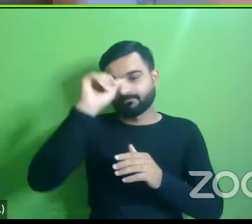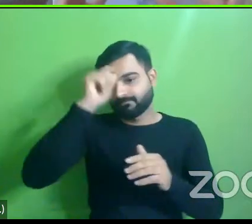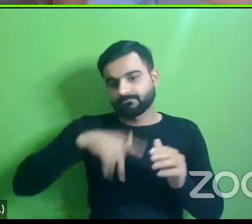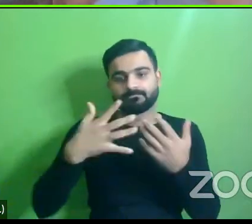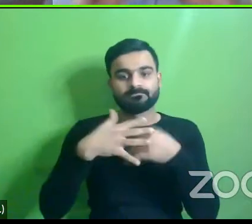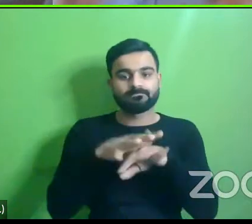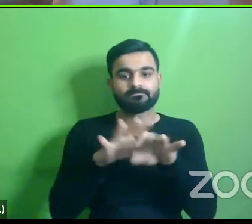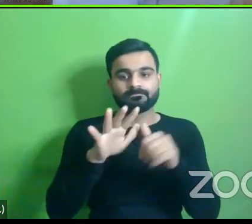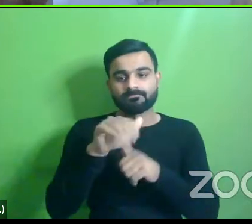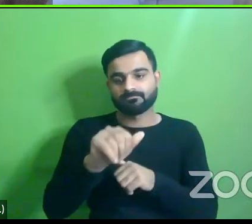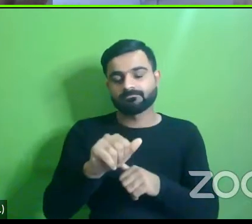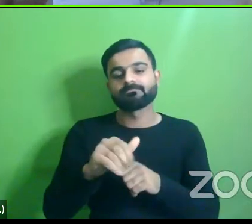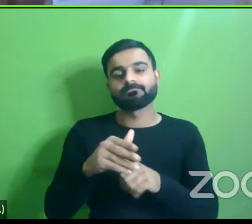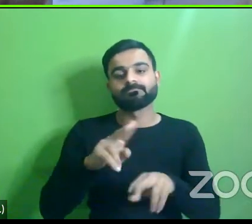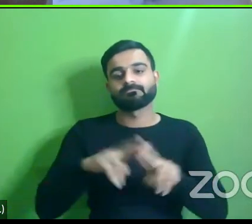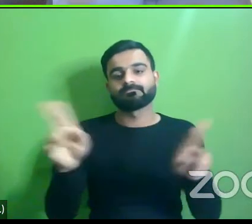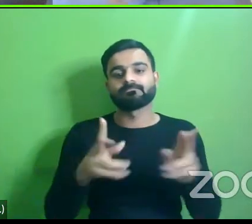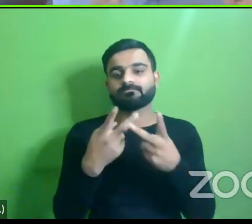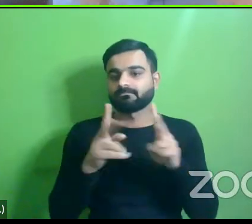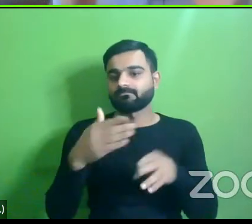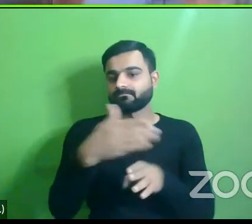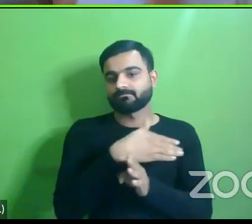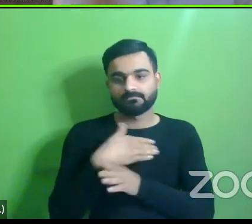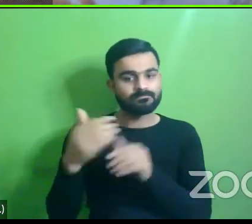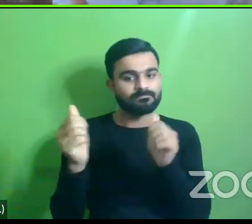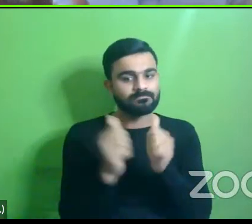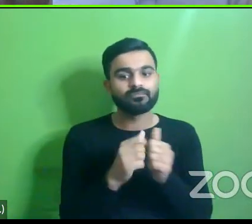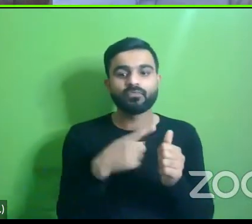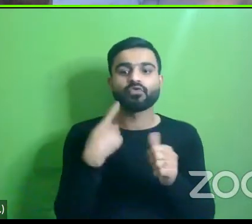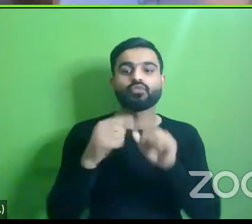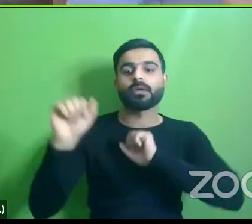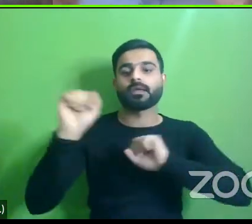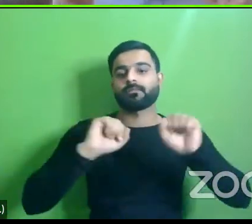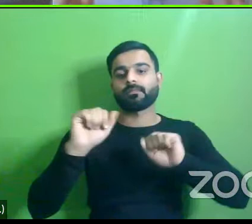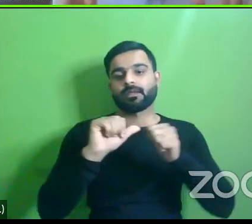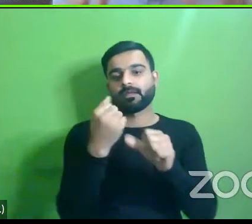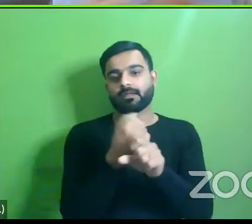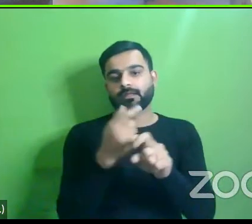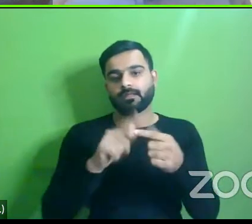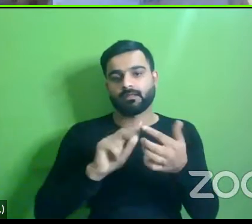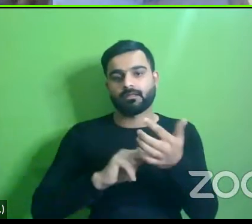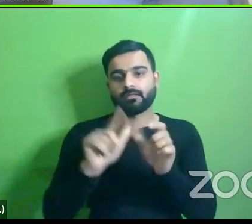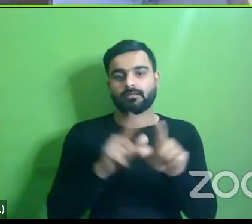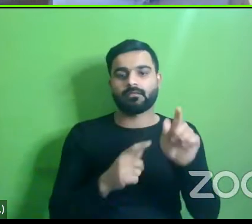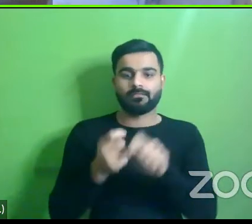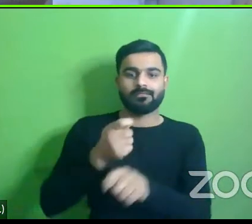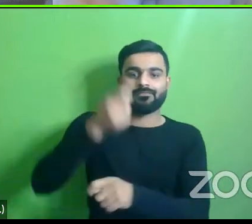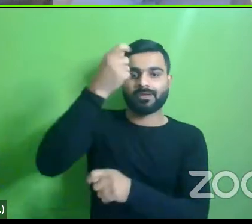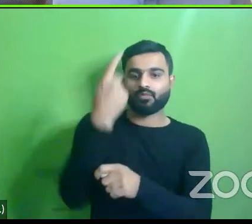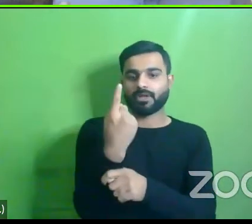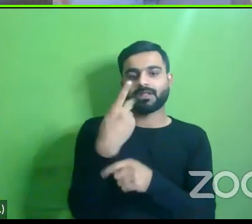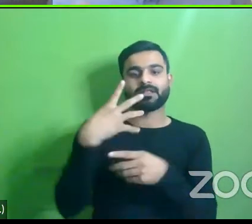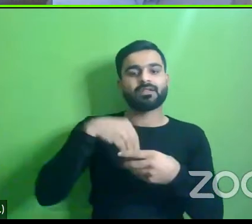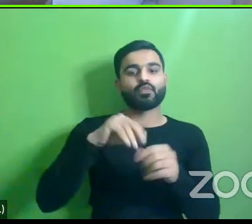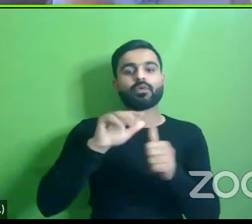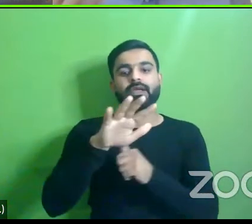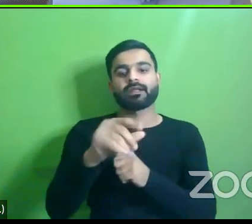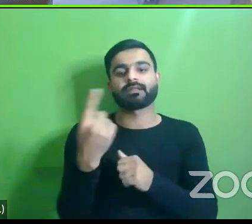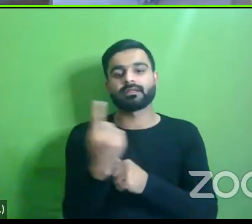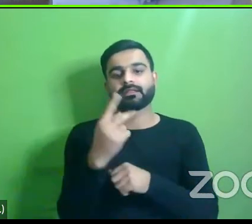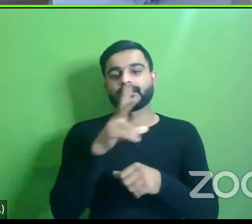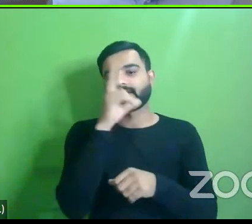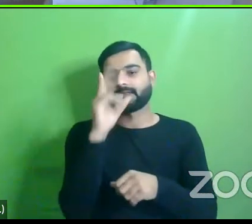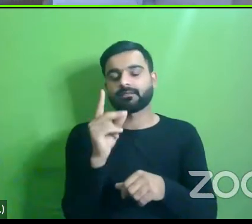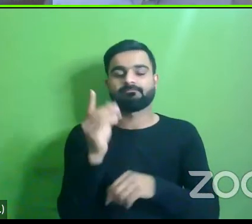uh bring all these different stakeholders who might be having their own agendas into one umbrella for accessibility second um higher